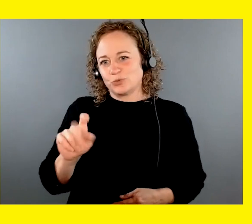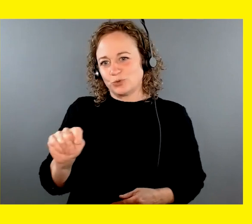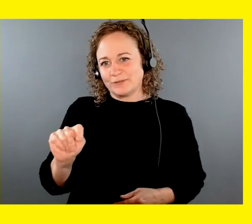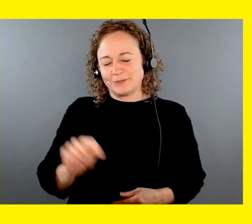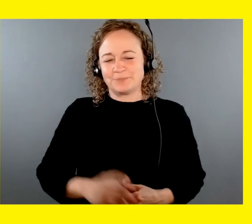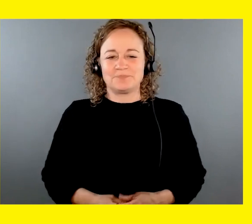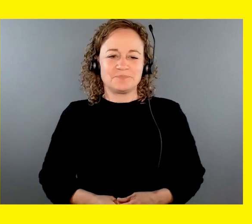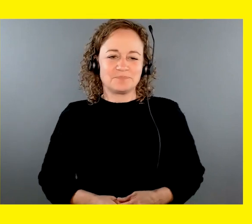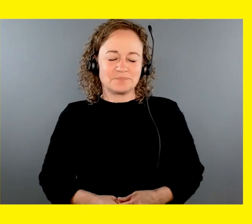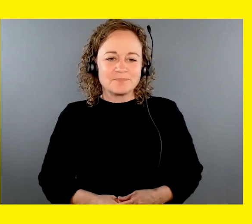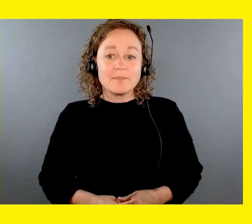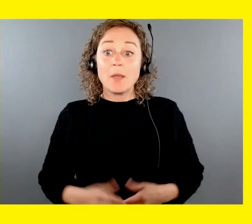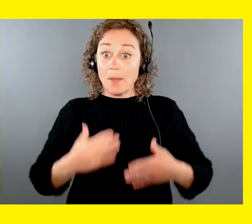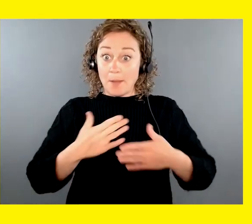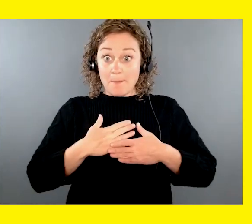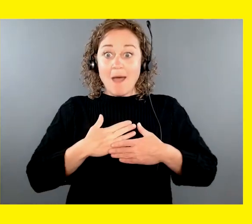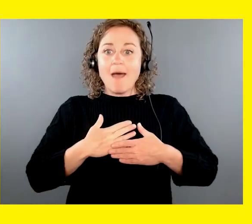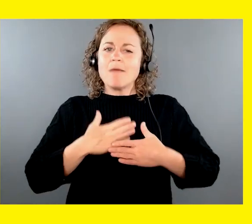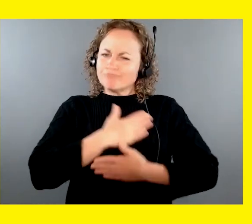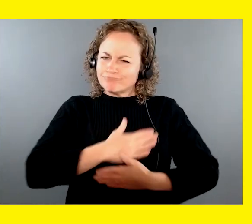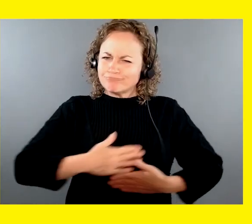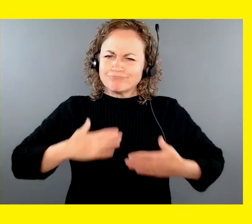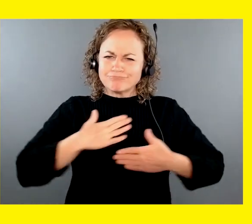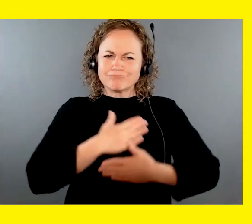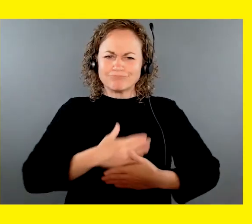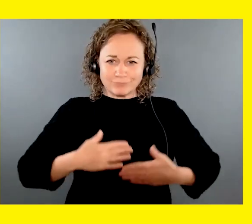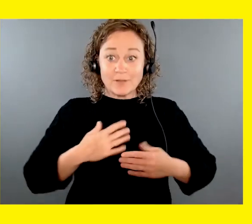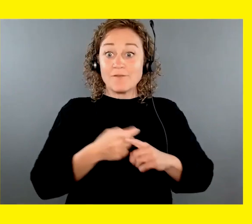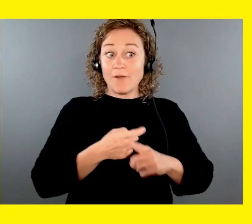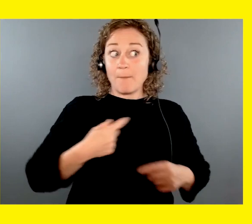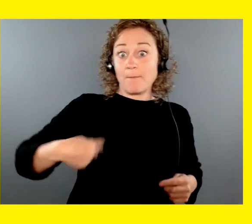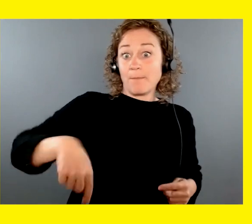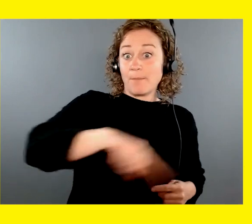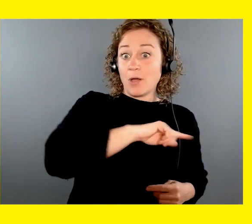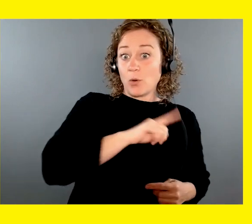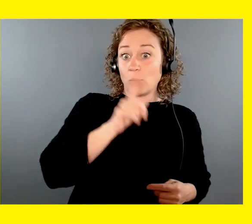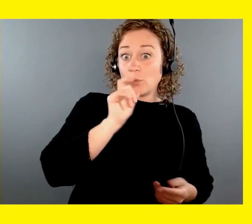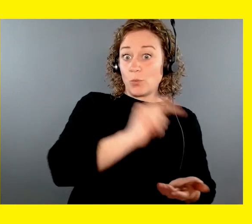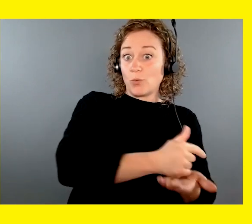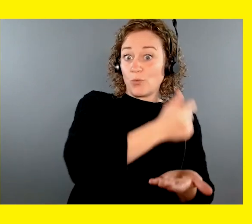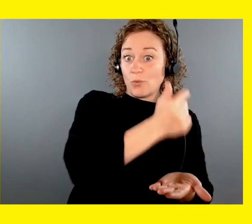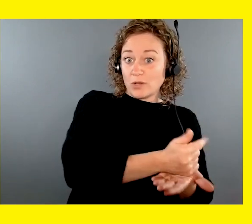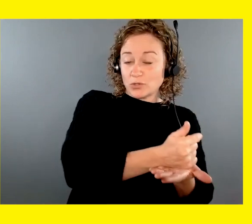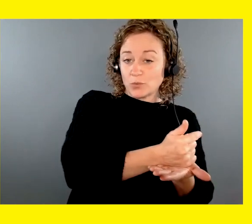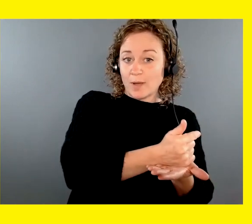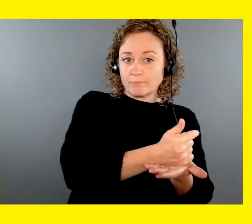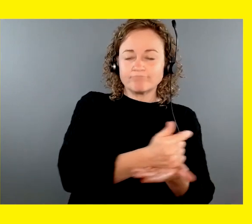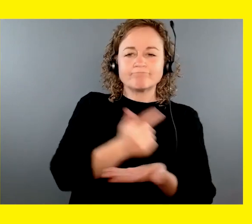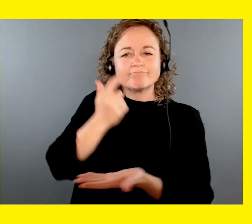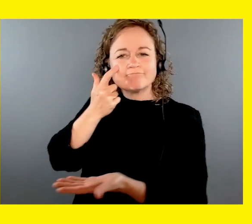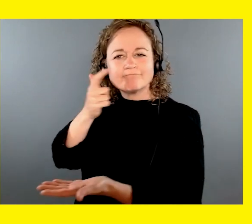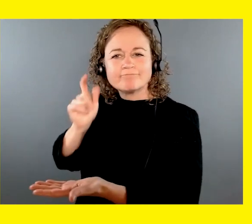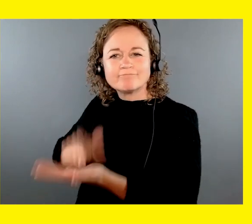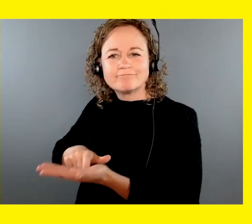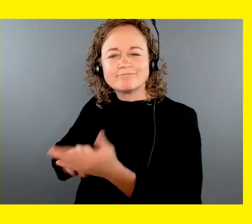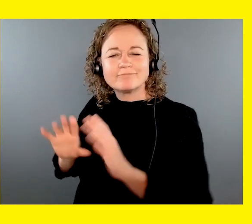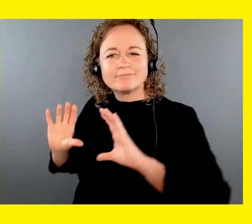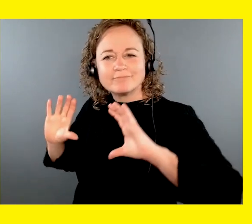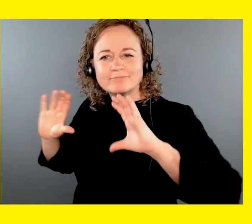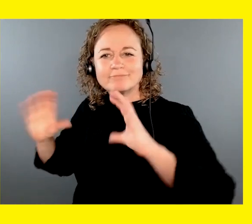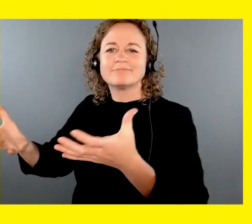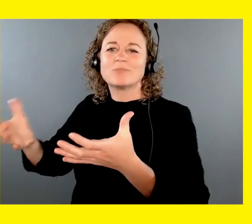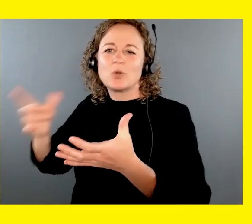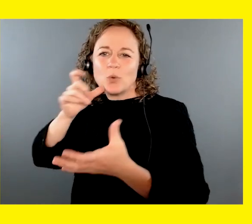on behalf of this year's graduates of the guide dog program, to pay tribute to our wonderful puppy